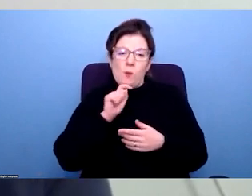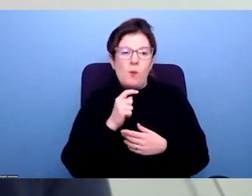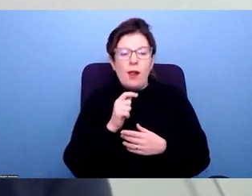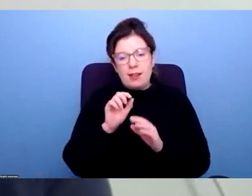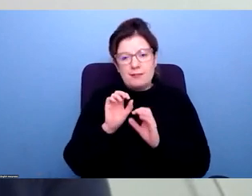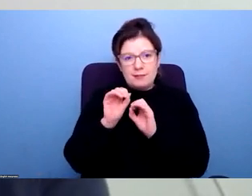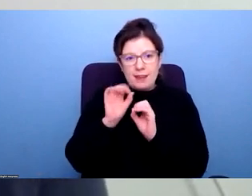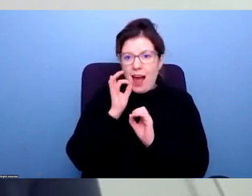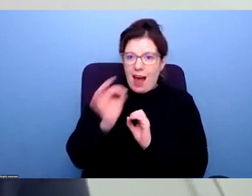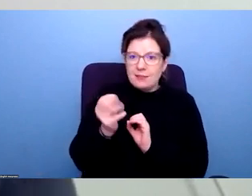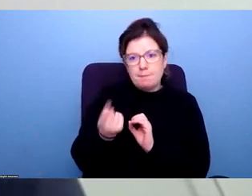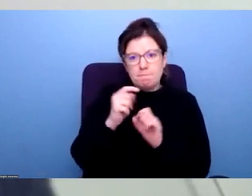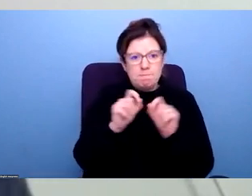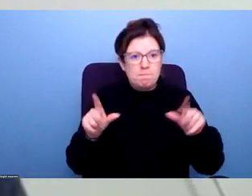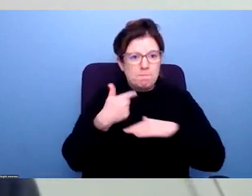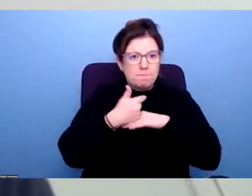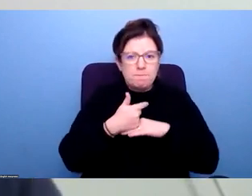So, Rob, I'm going to hand over to you.